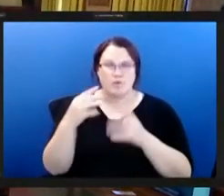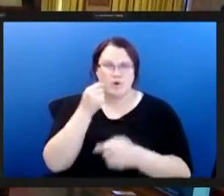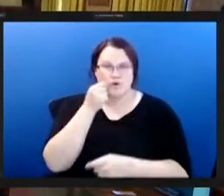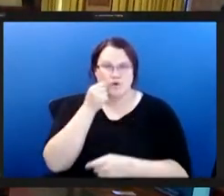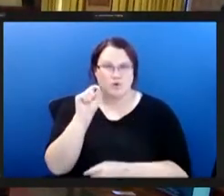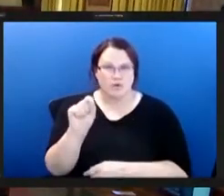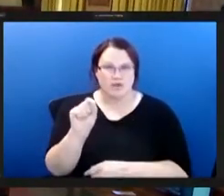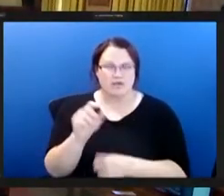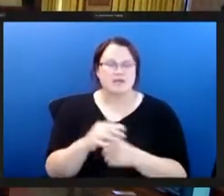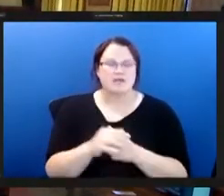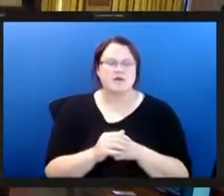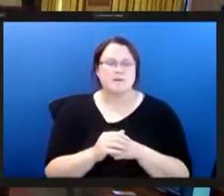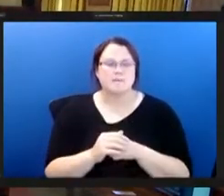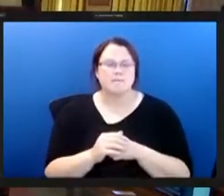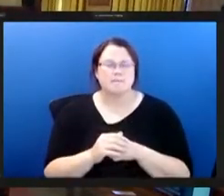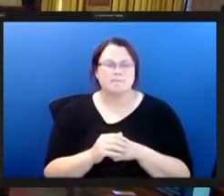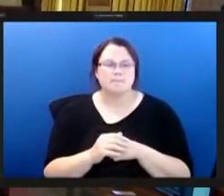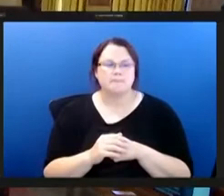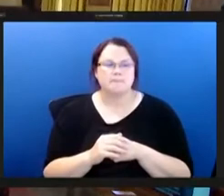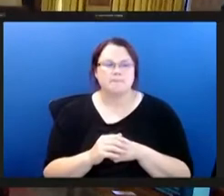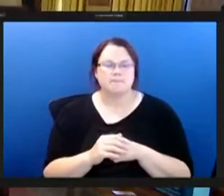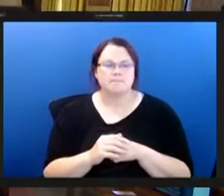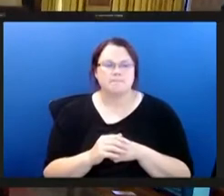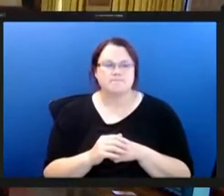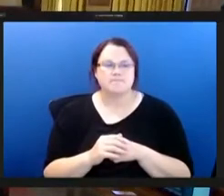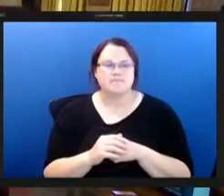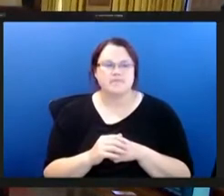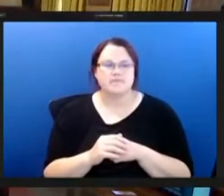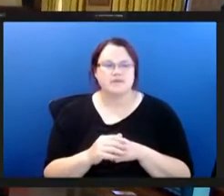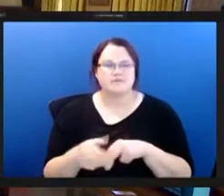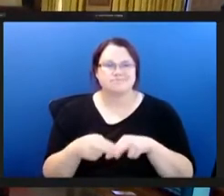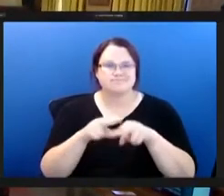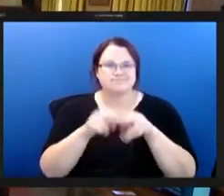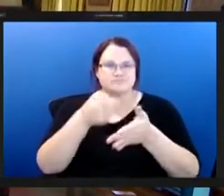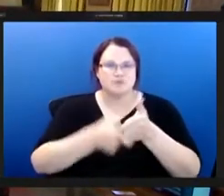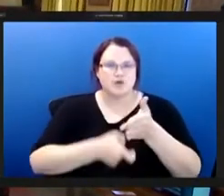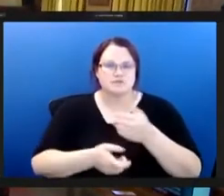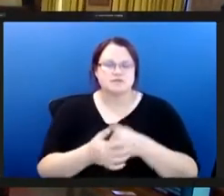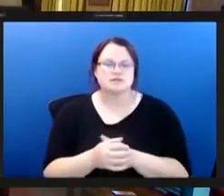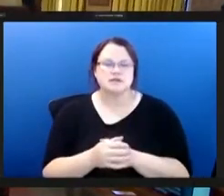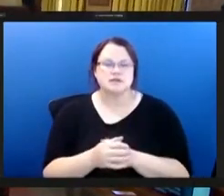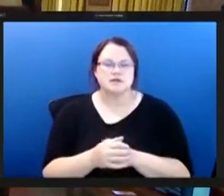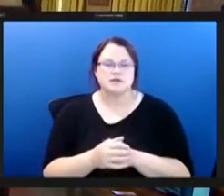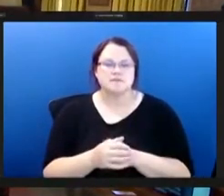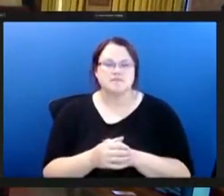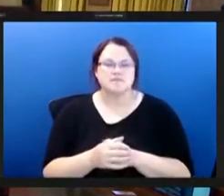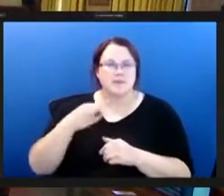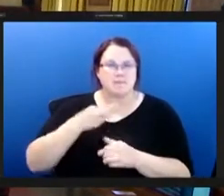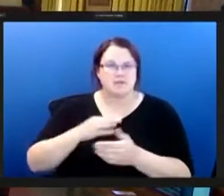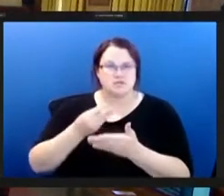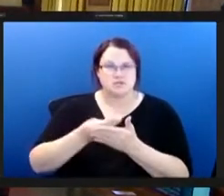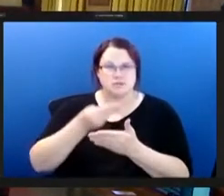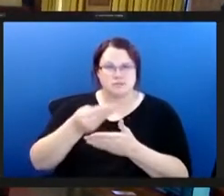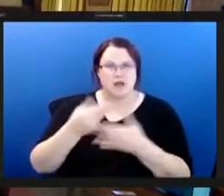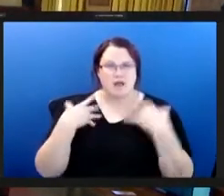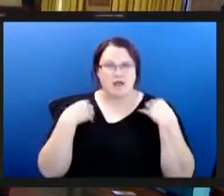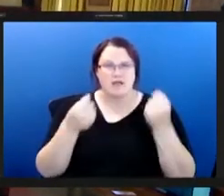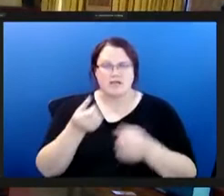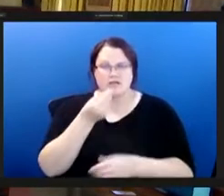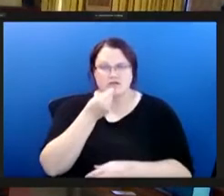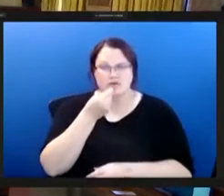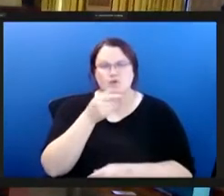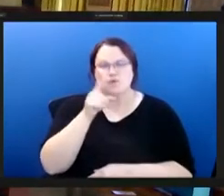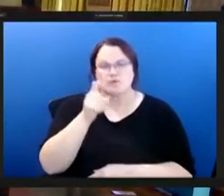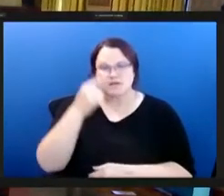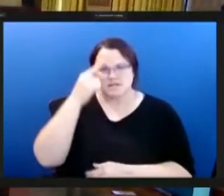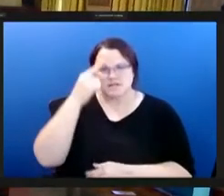bread baskets in the globe and rising inflation on the ability of pittsburgh pittsburgh to buy healthy food we must consider